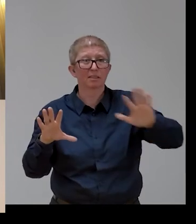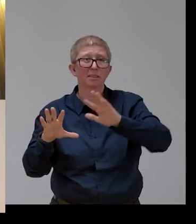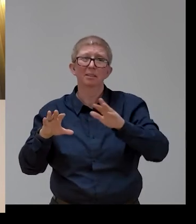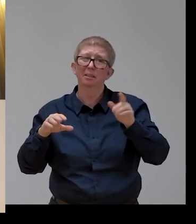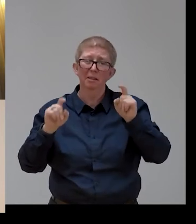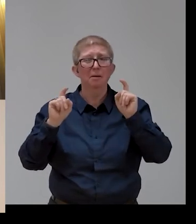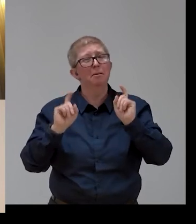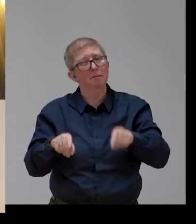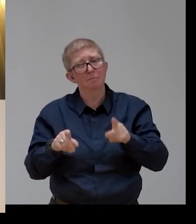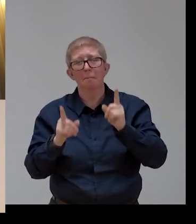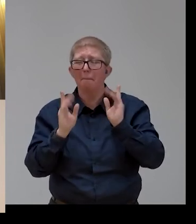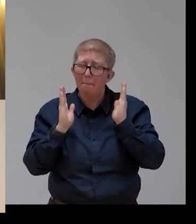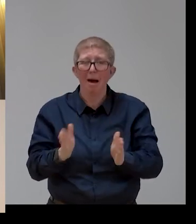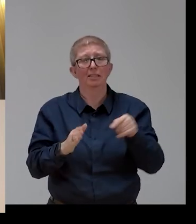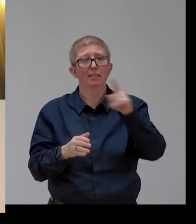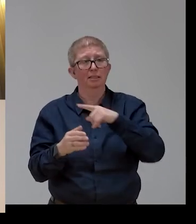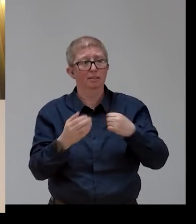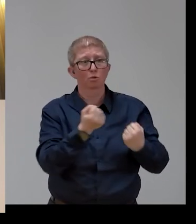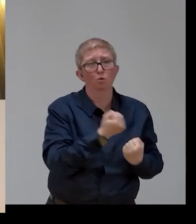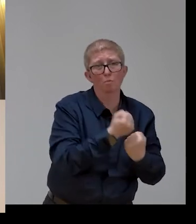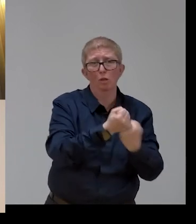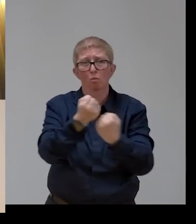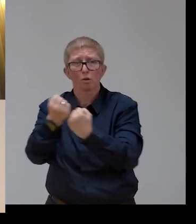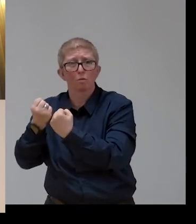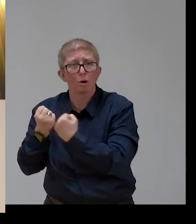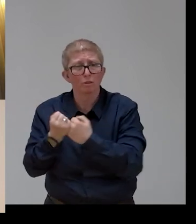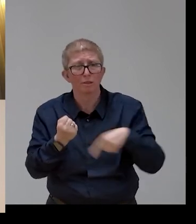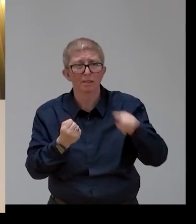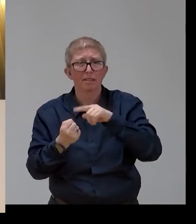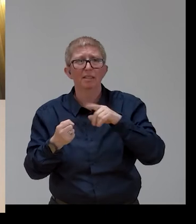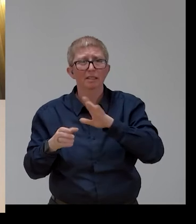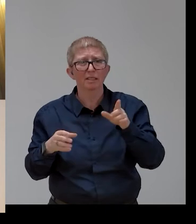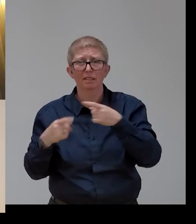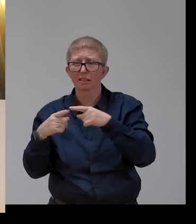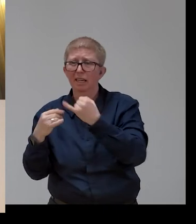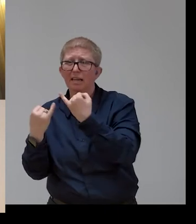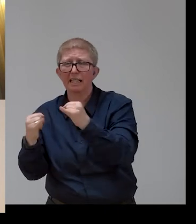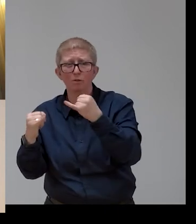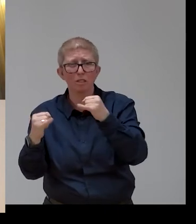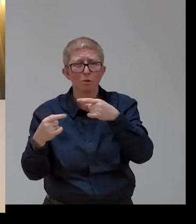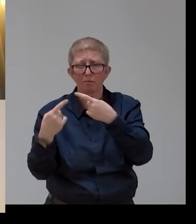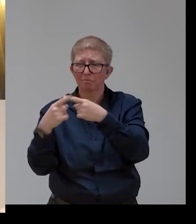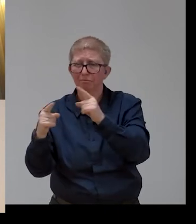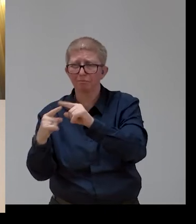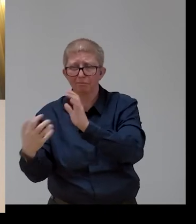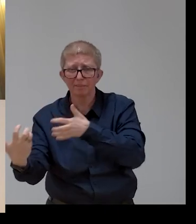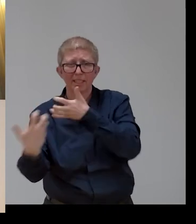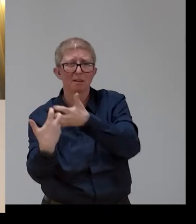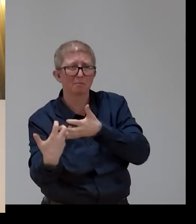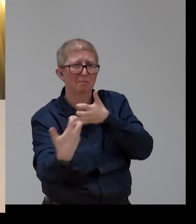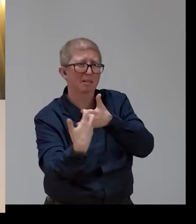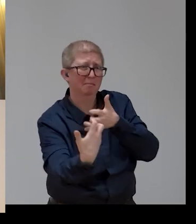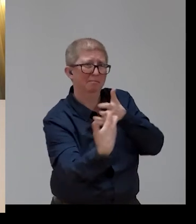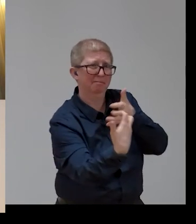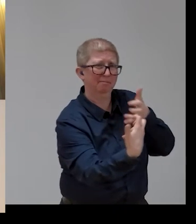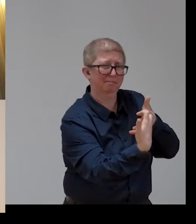for personalized care in a way that can complement the efforts that